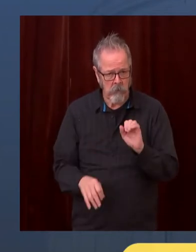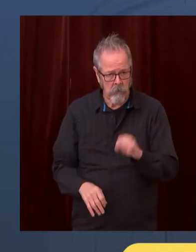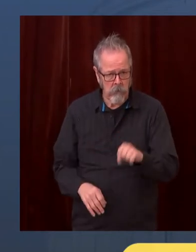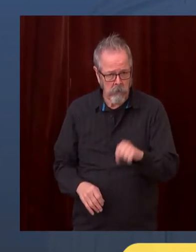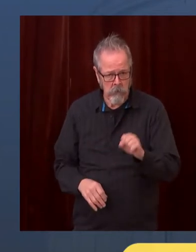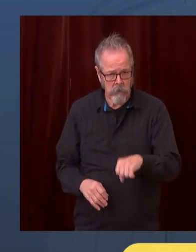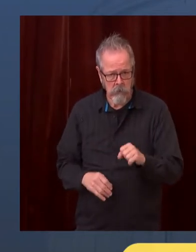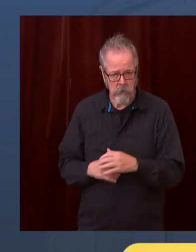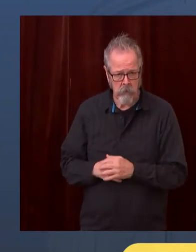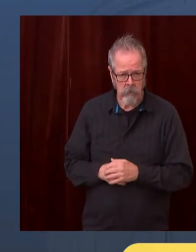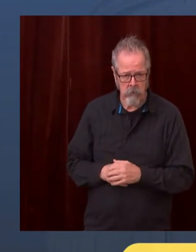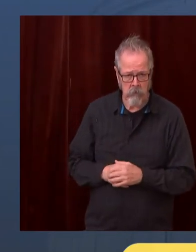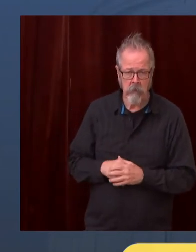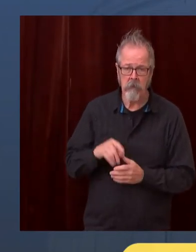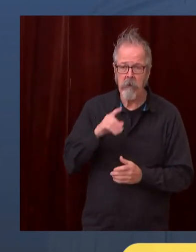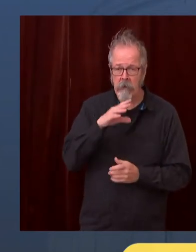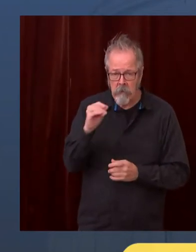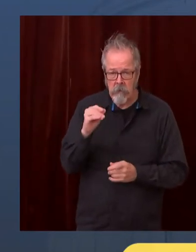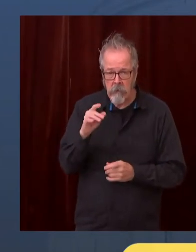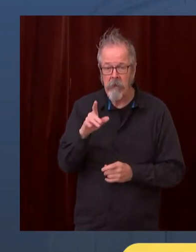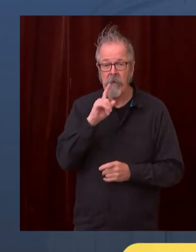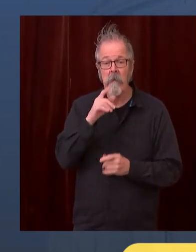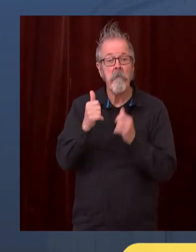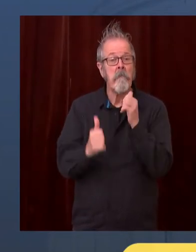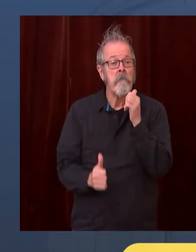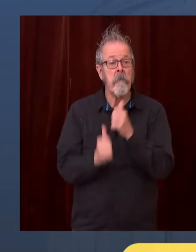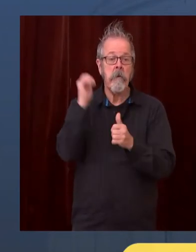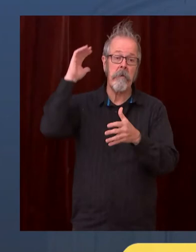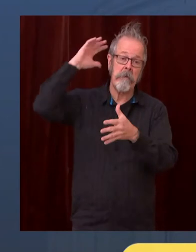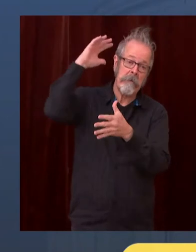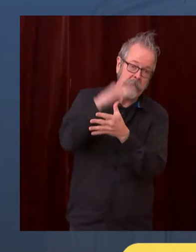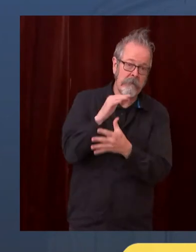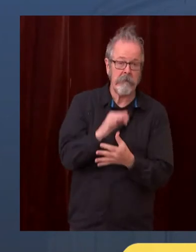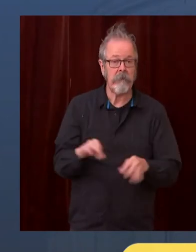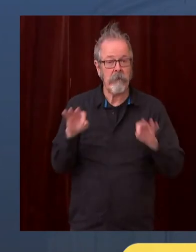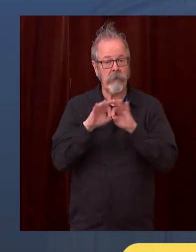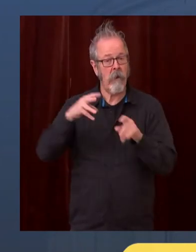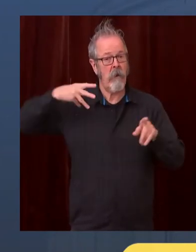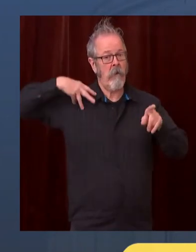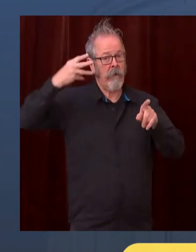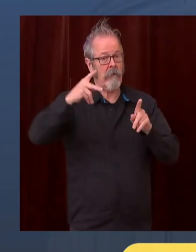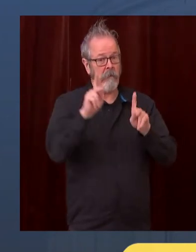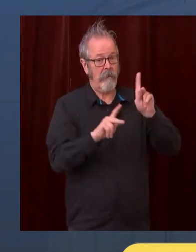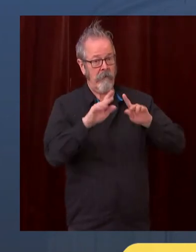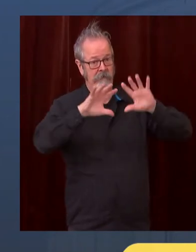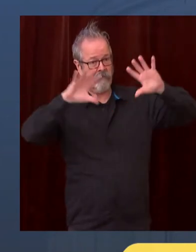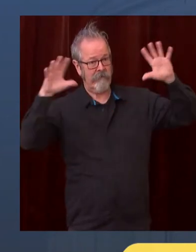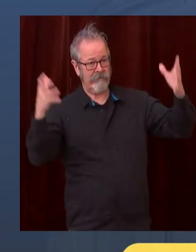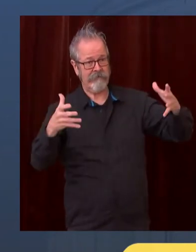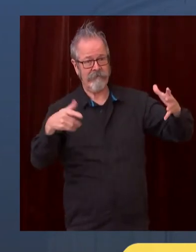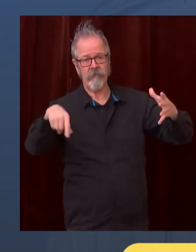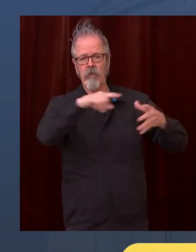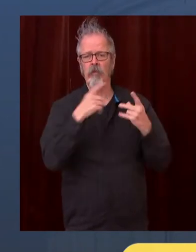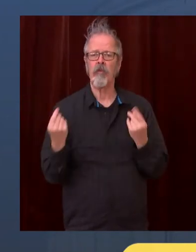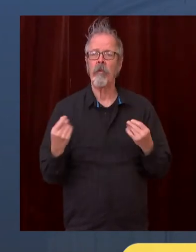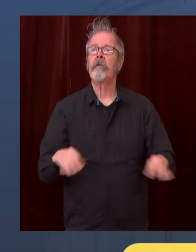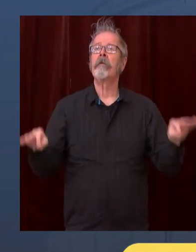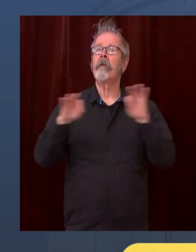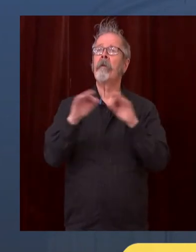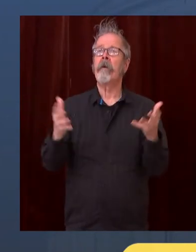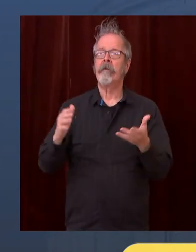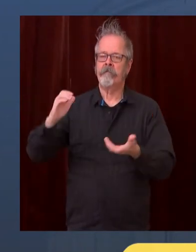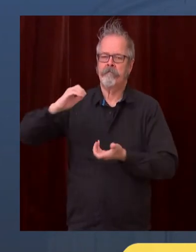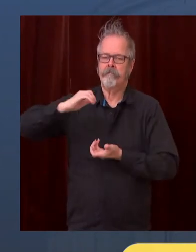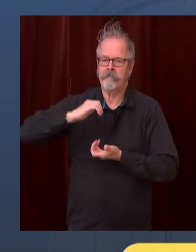as a community of like-minded people to come together to fight this pandemic. This should not be a